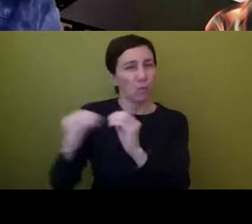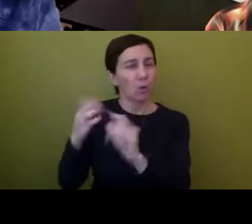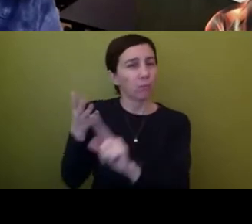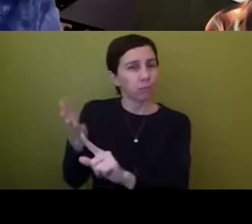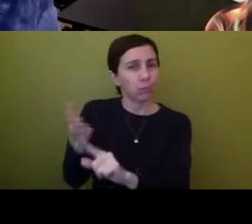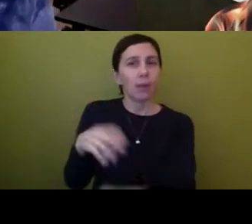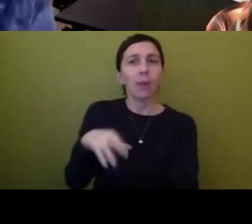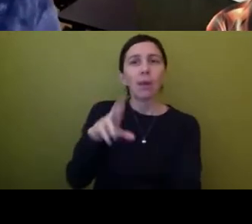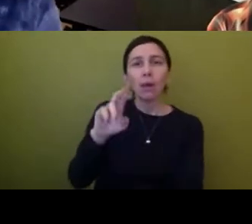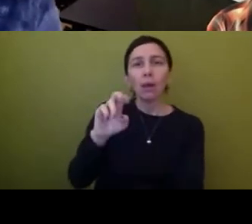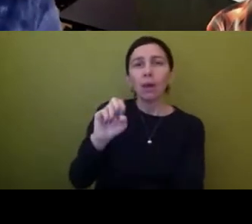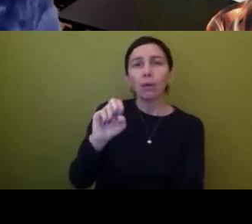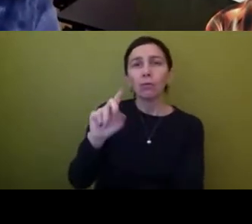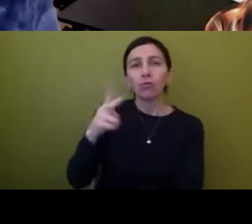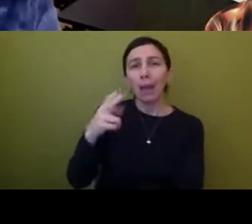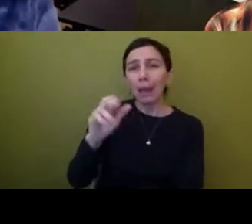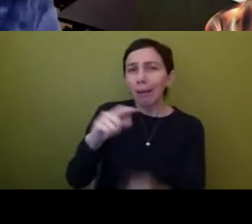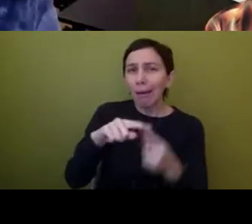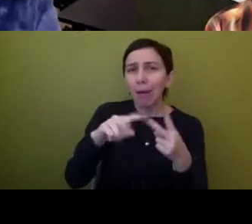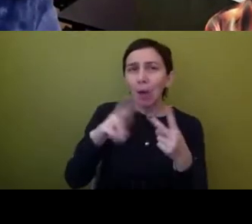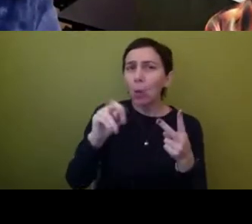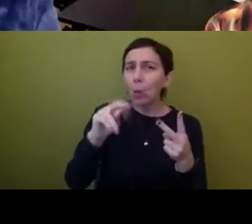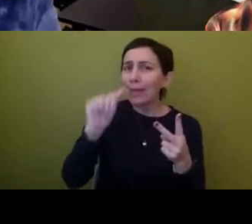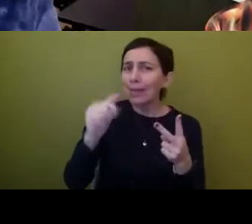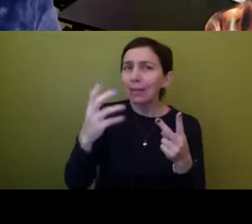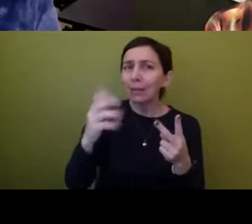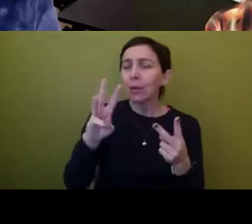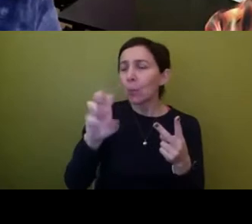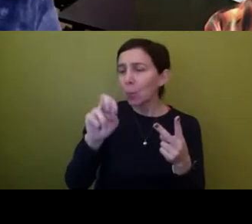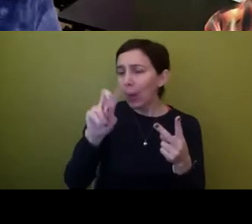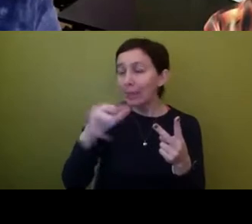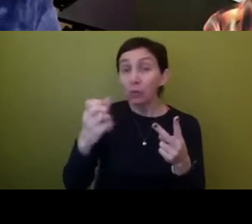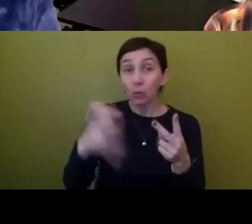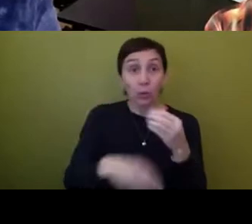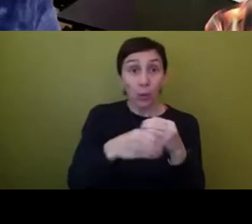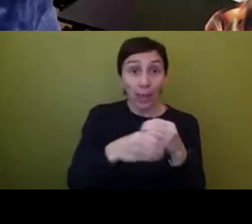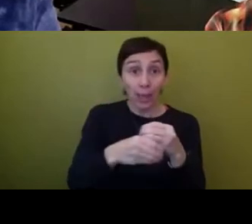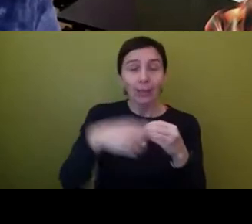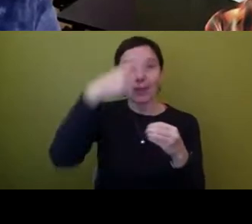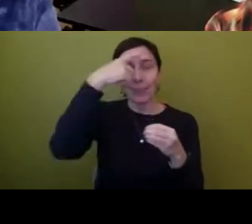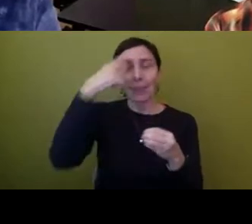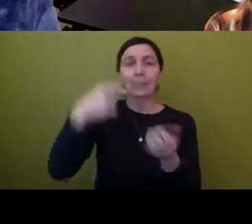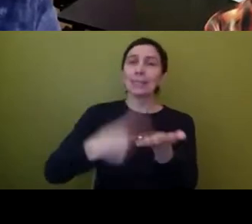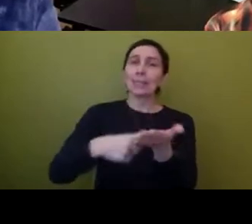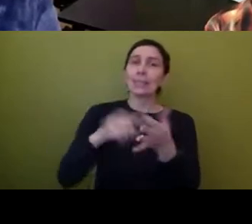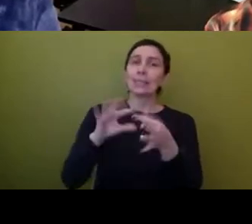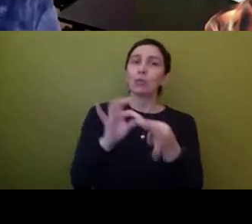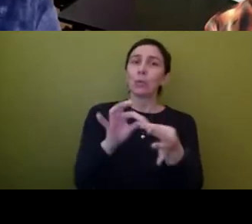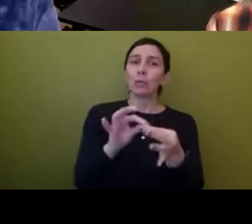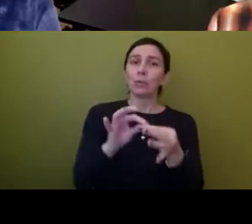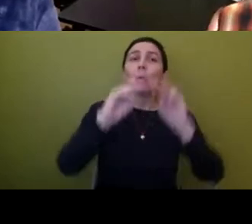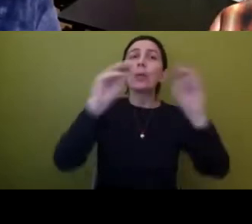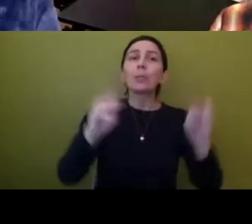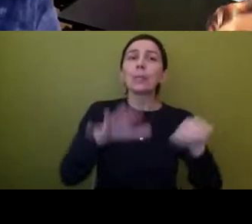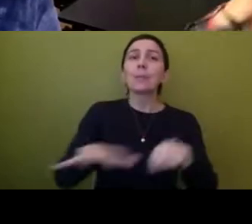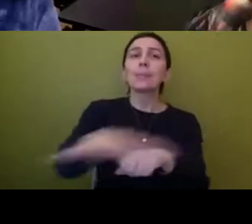uh, Reika or Wendy have anything they want to add about this because, you know, this is also about museum spaces and maybe the way people feel like they